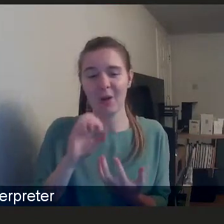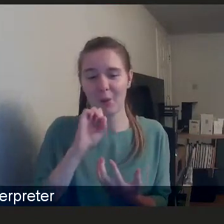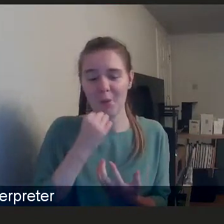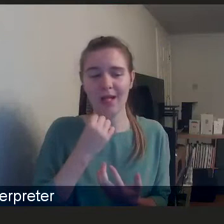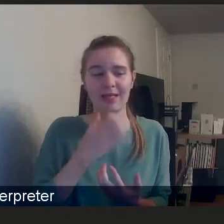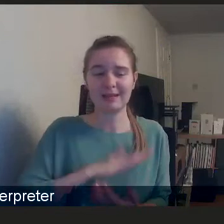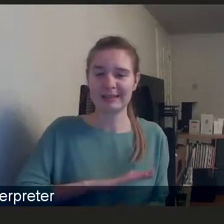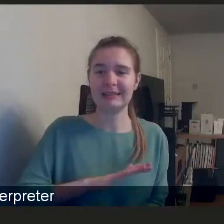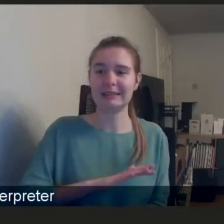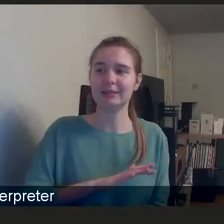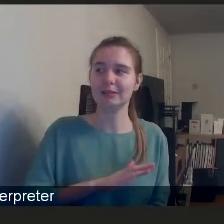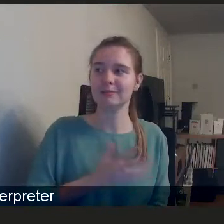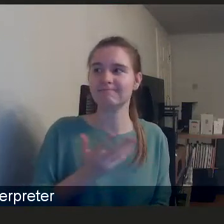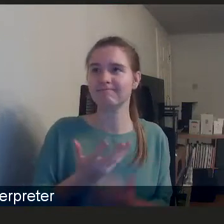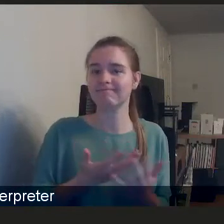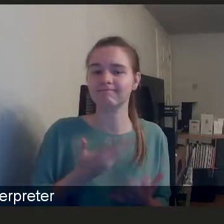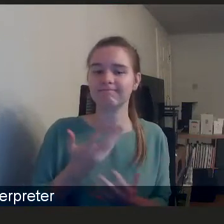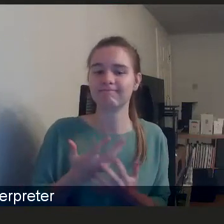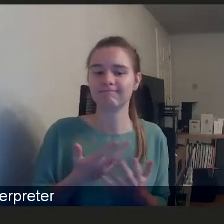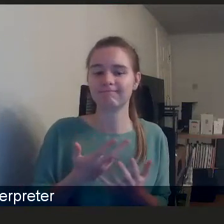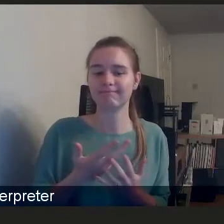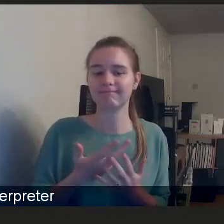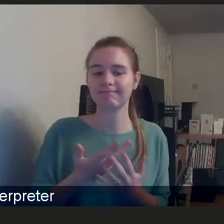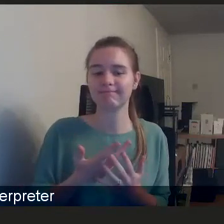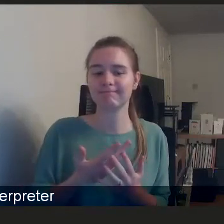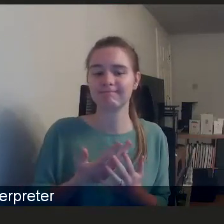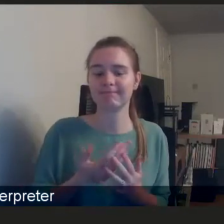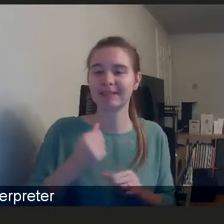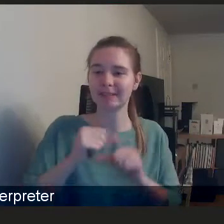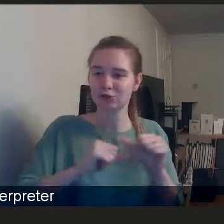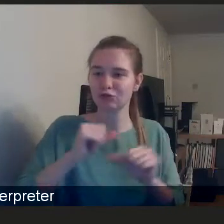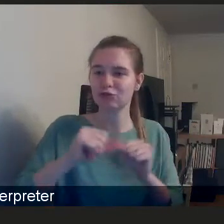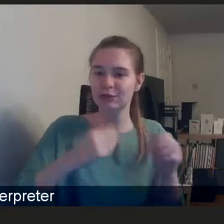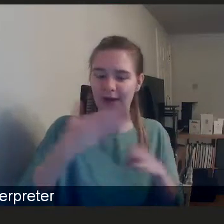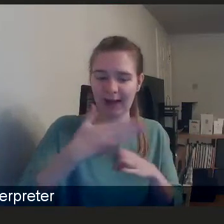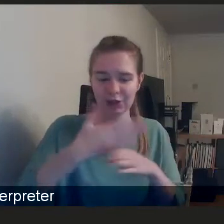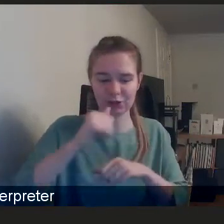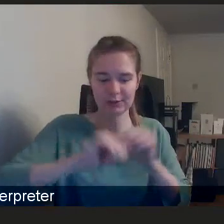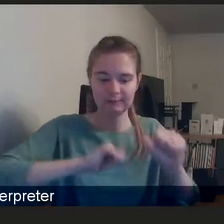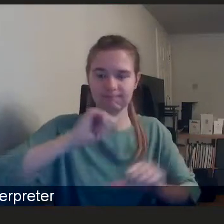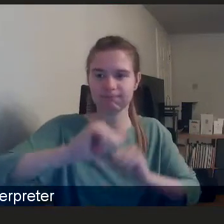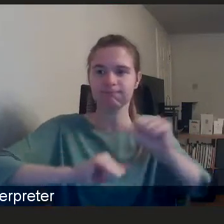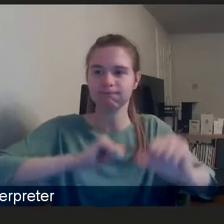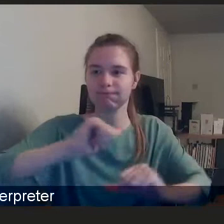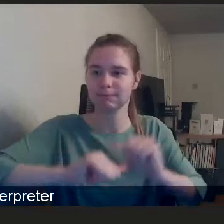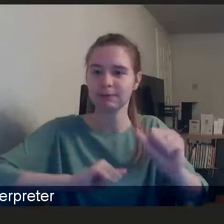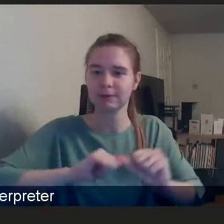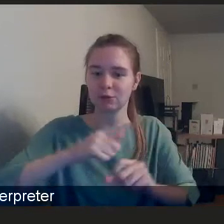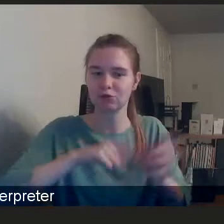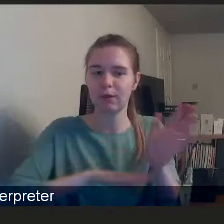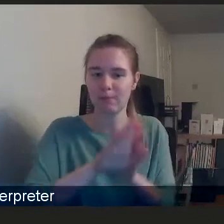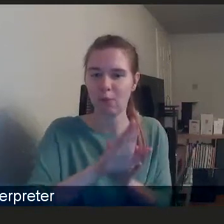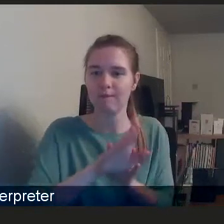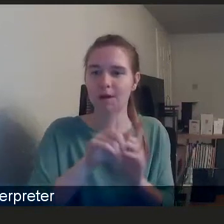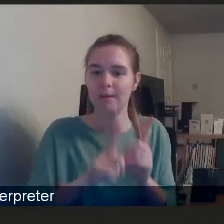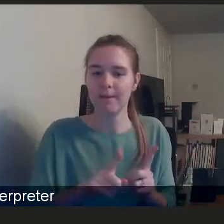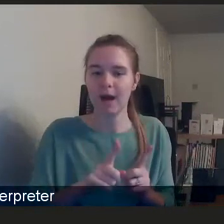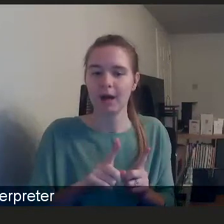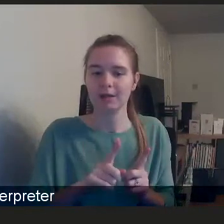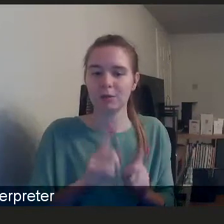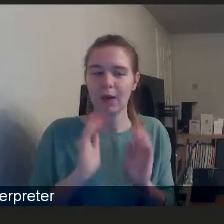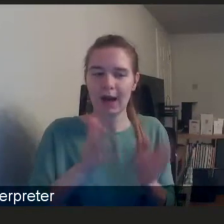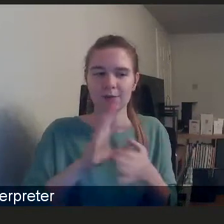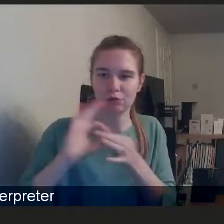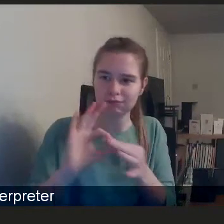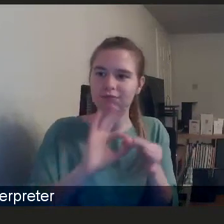a series of actors to take action. But the bridges need to be built